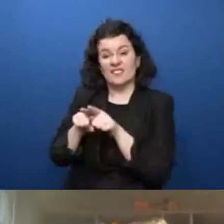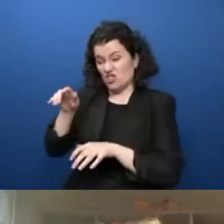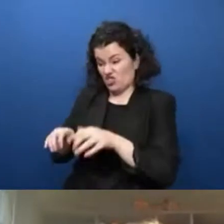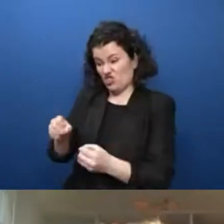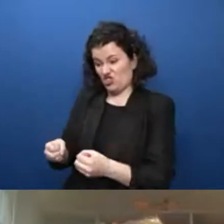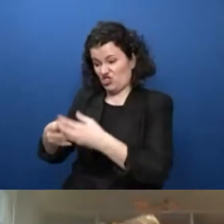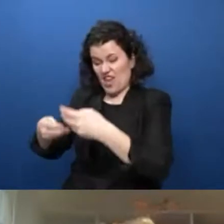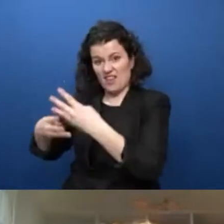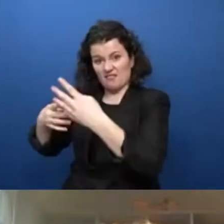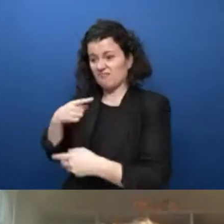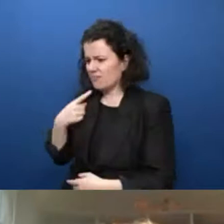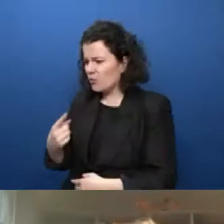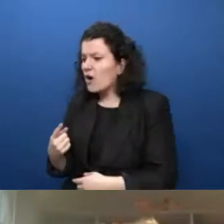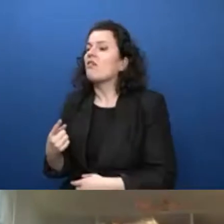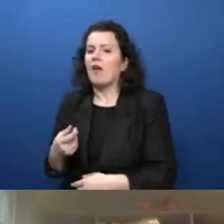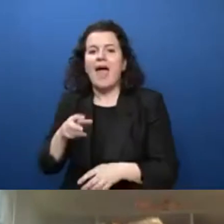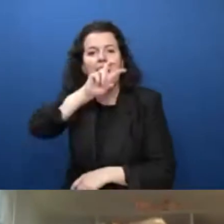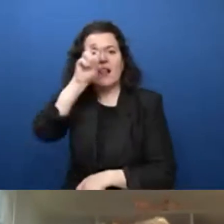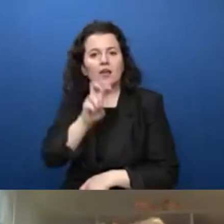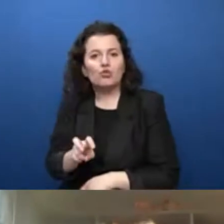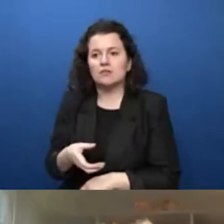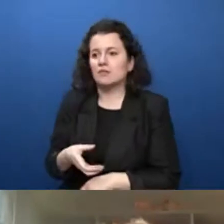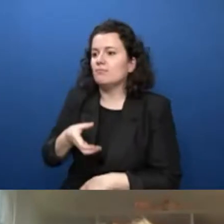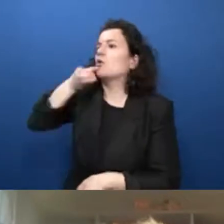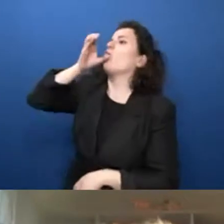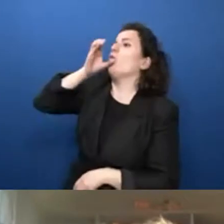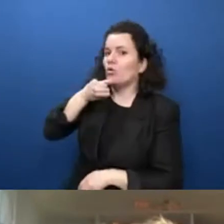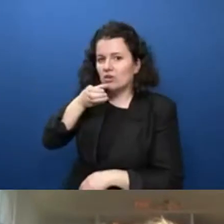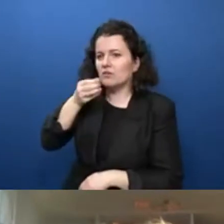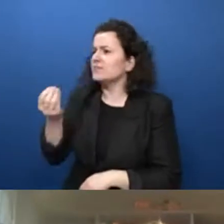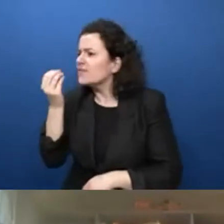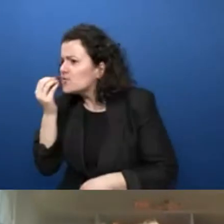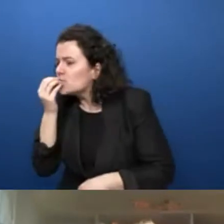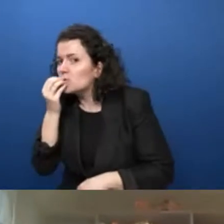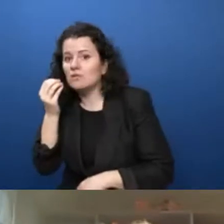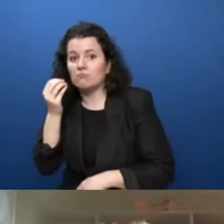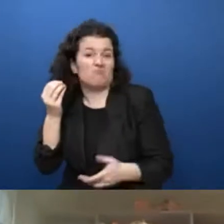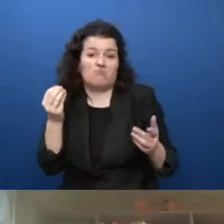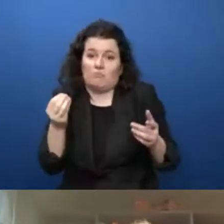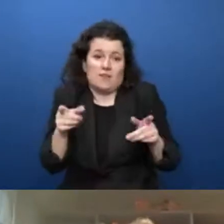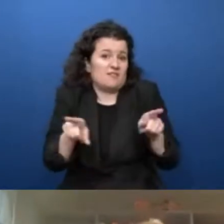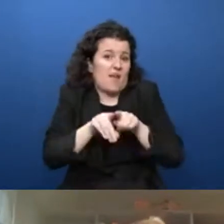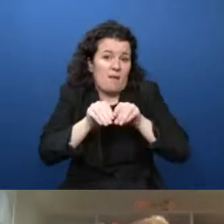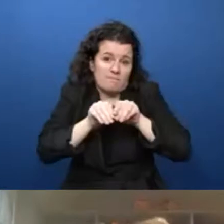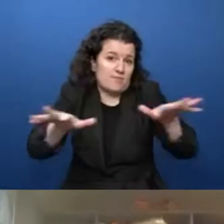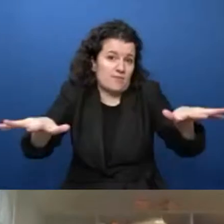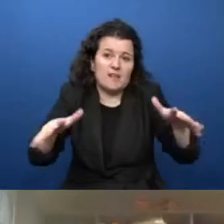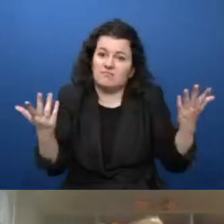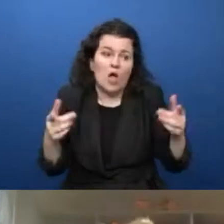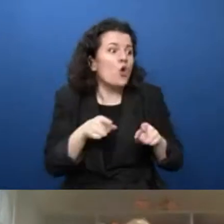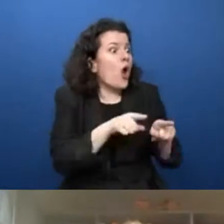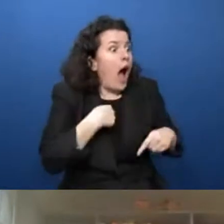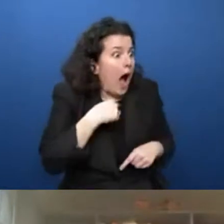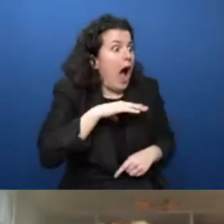food, water, broadband, all of these things are are becoming essential for everybody. And people shouldn't be limited based on where they live.